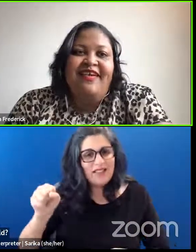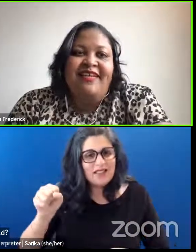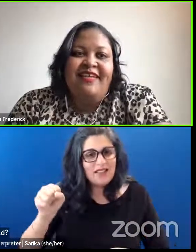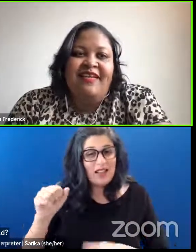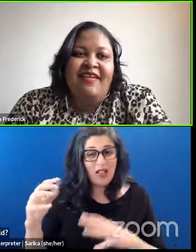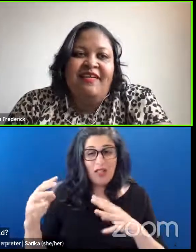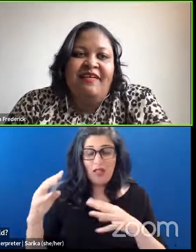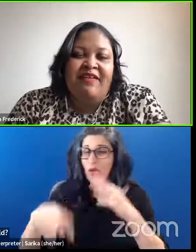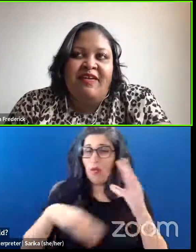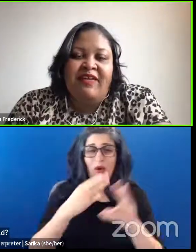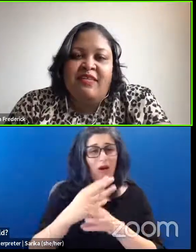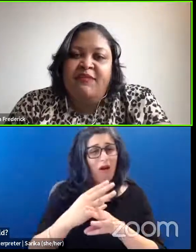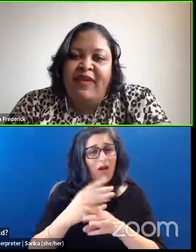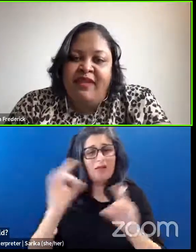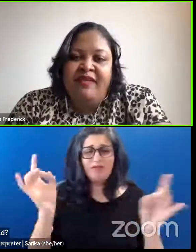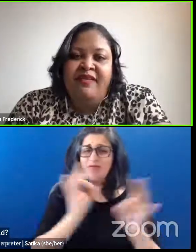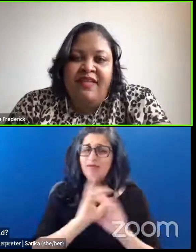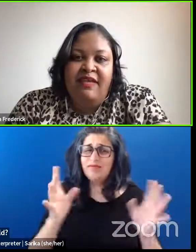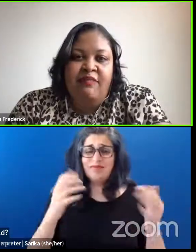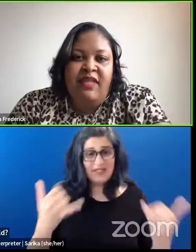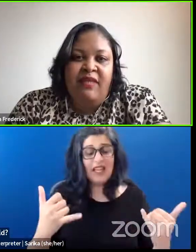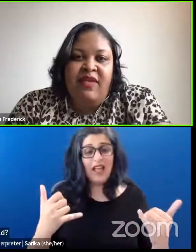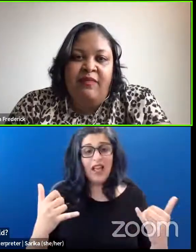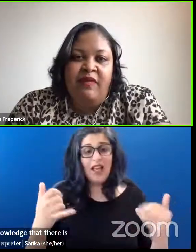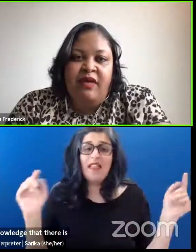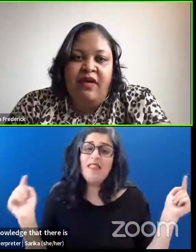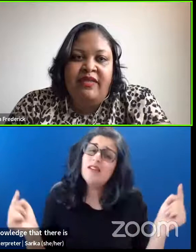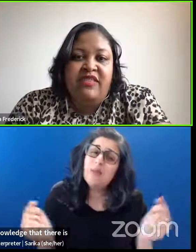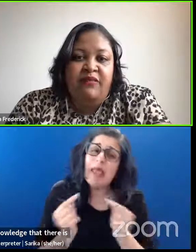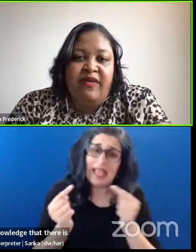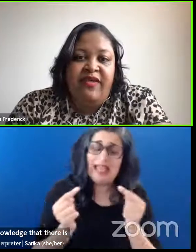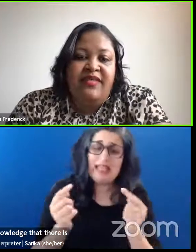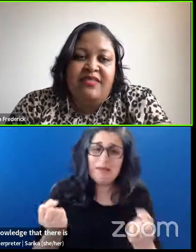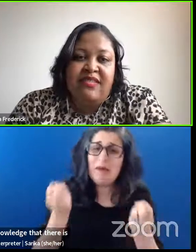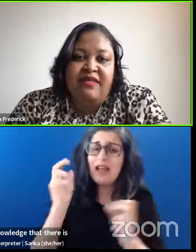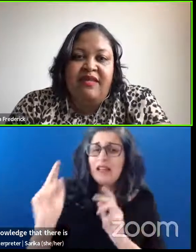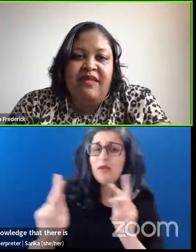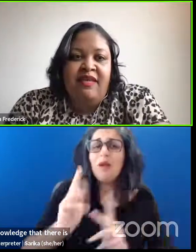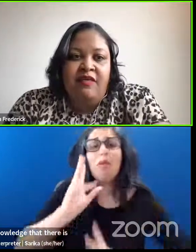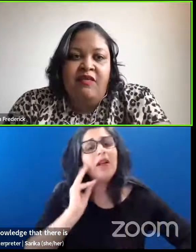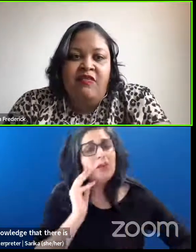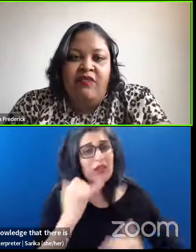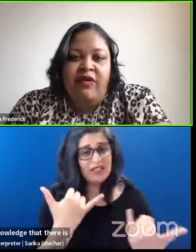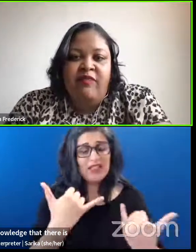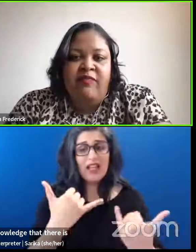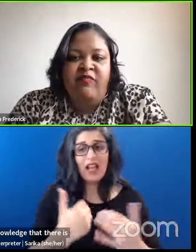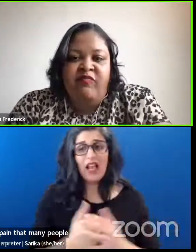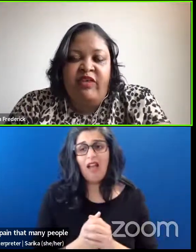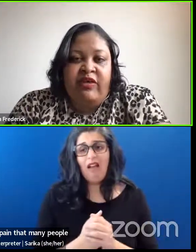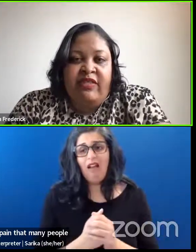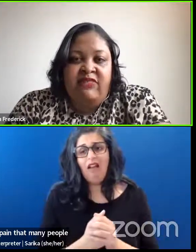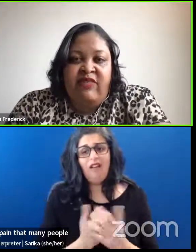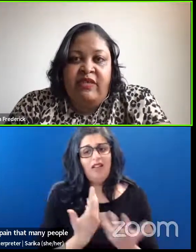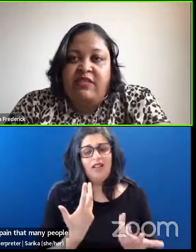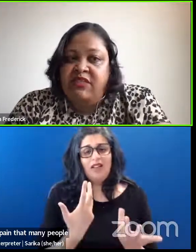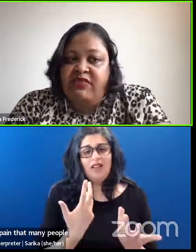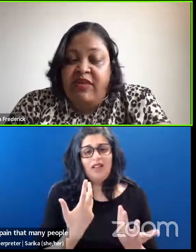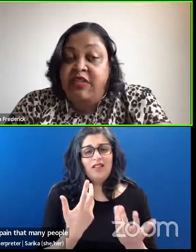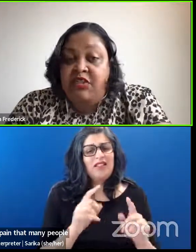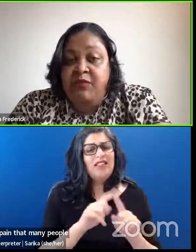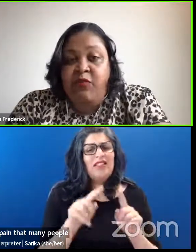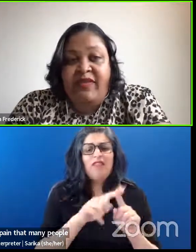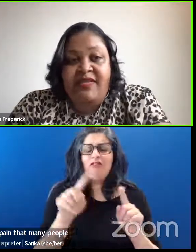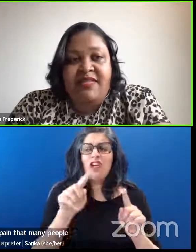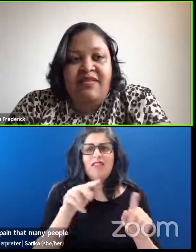and that there is pain that many people are experiencing from various vantage